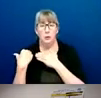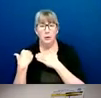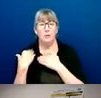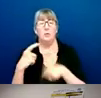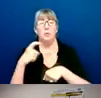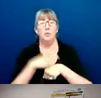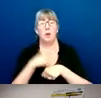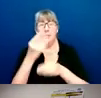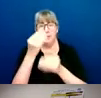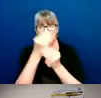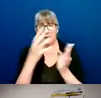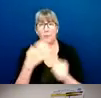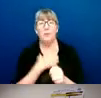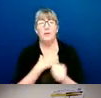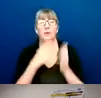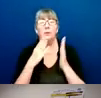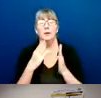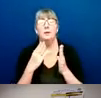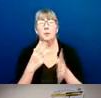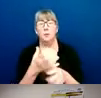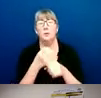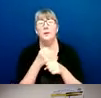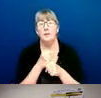upon receipt of the investigation.